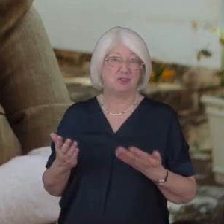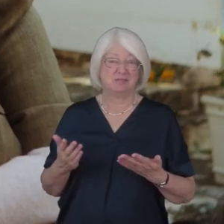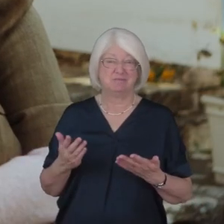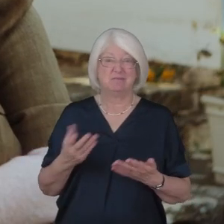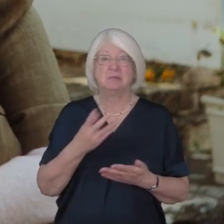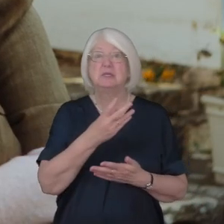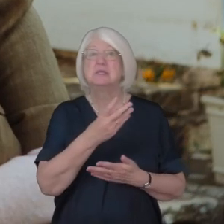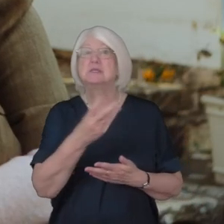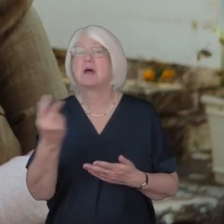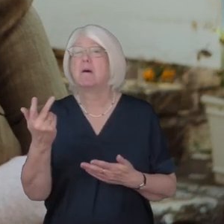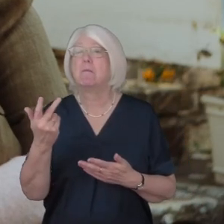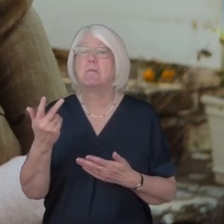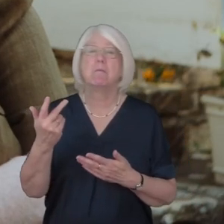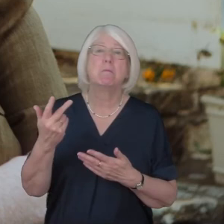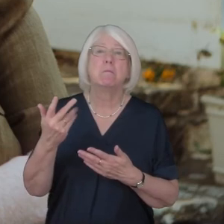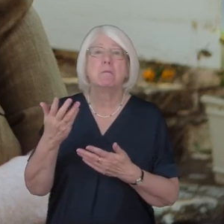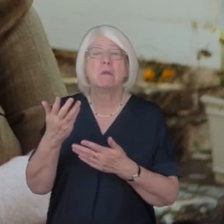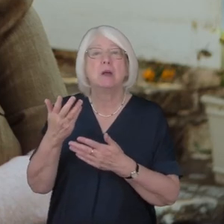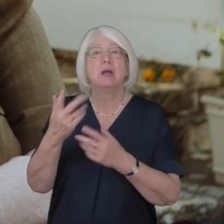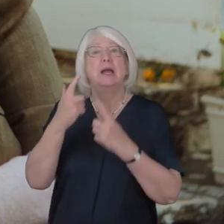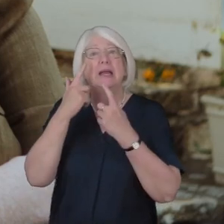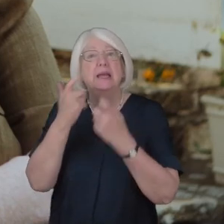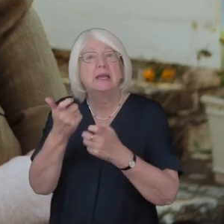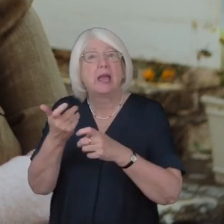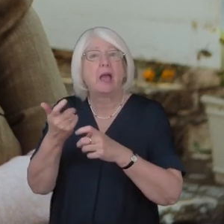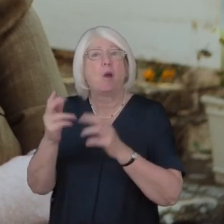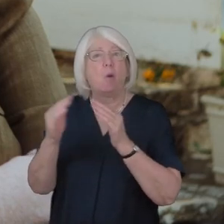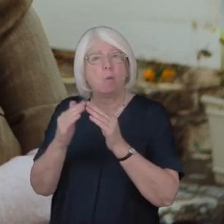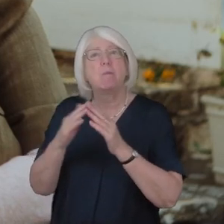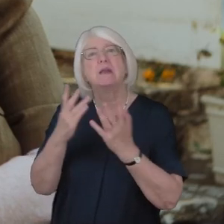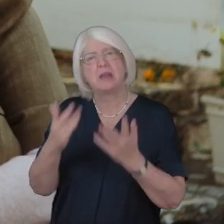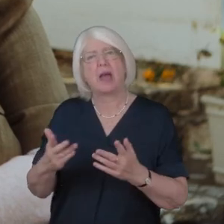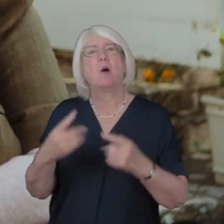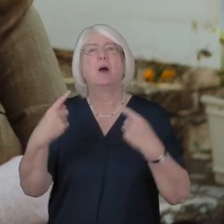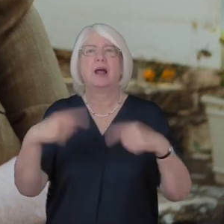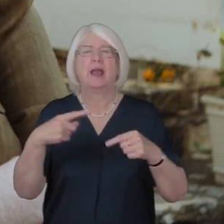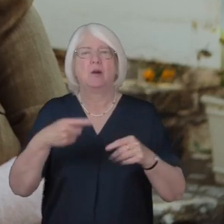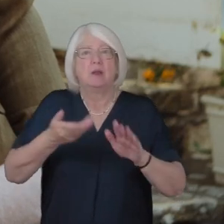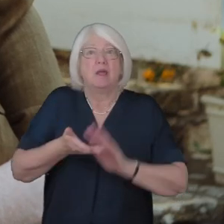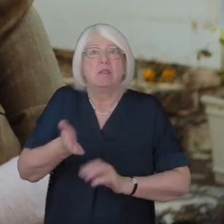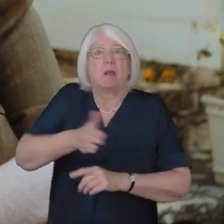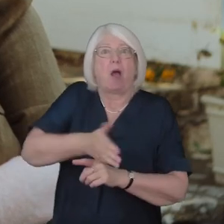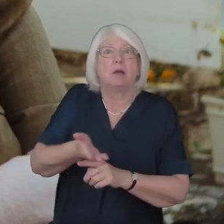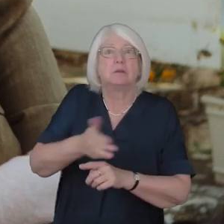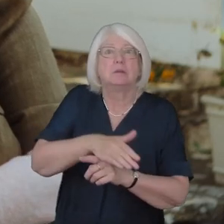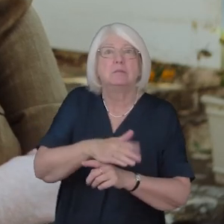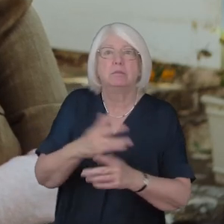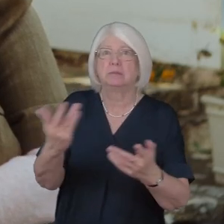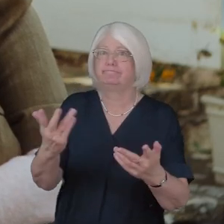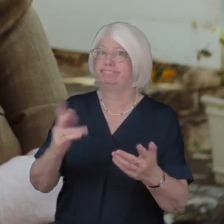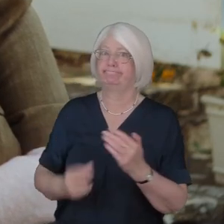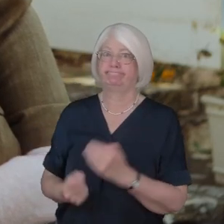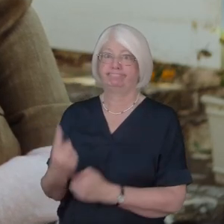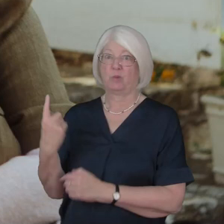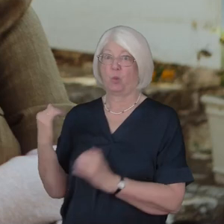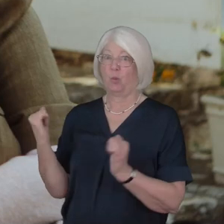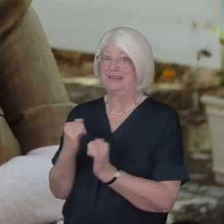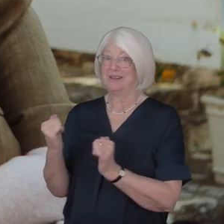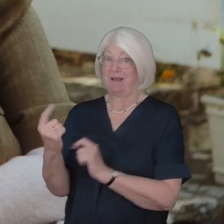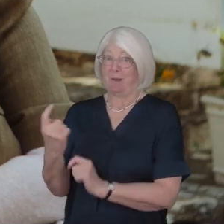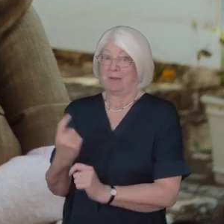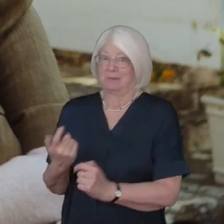some care homes seem to be organising garden visits now but what's going to happen in the winter I don't know